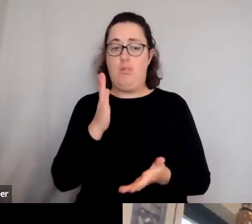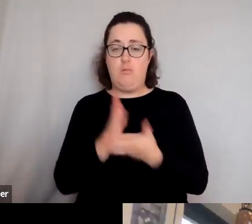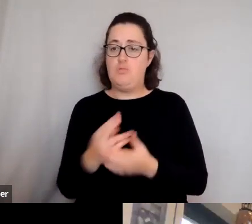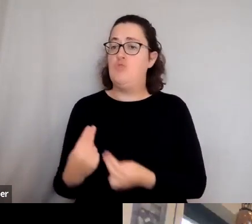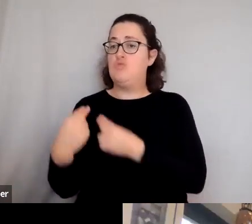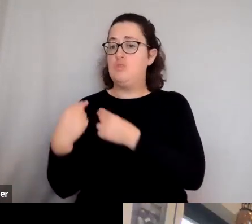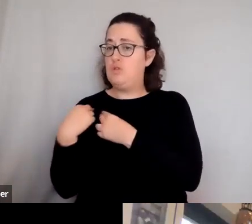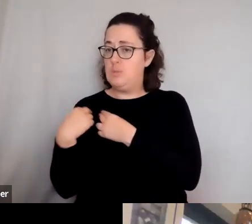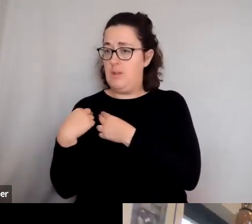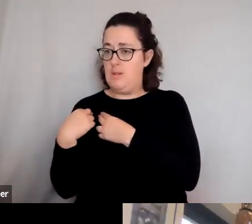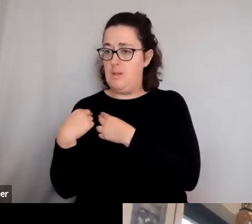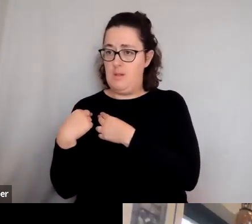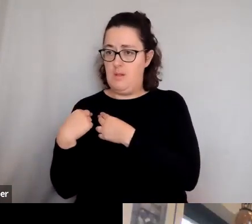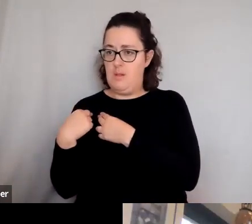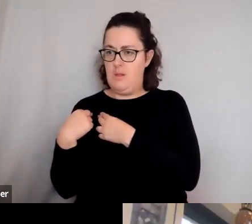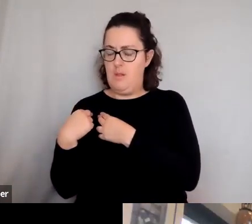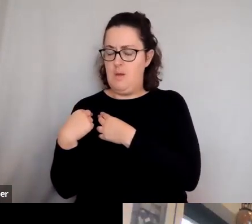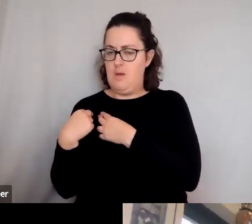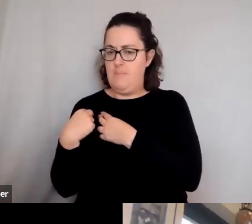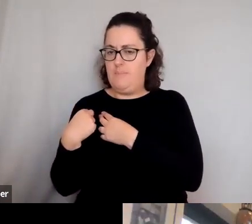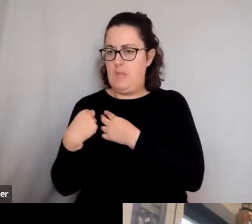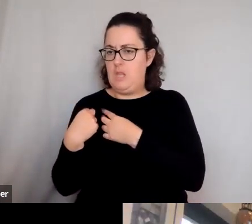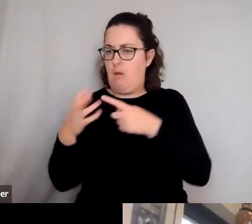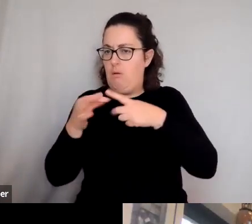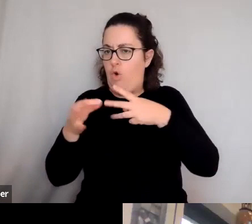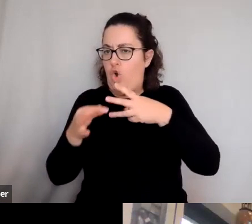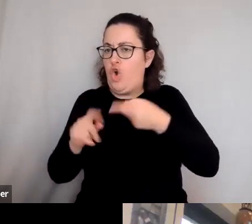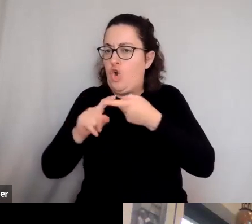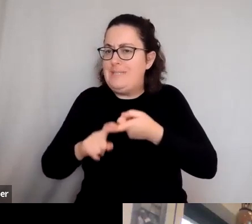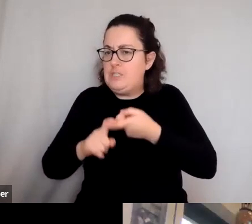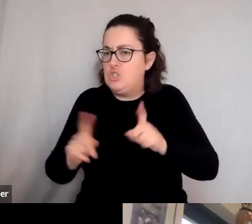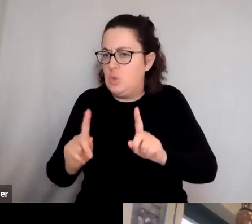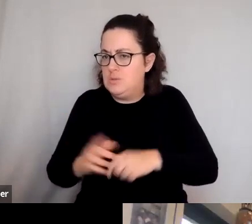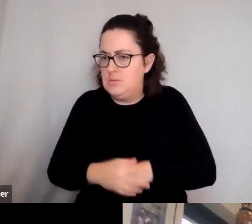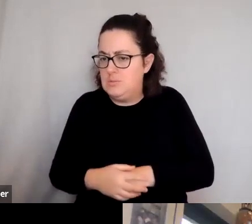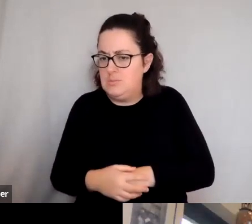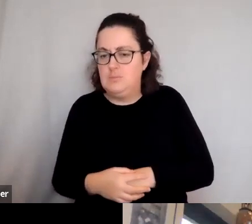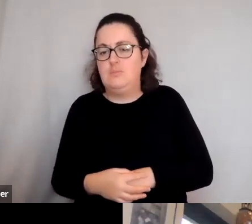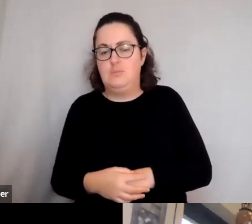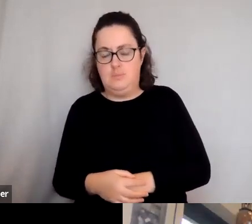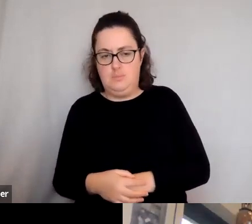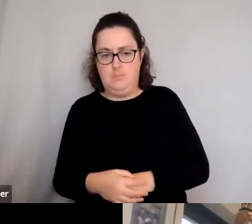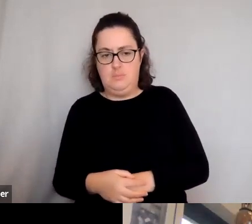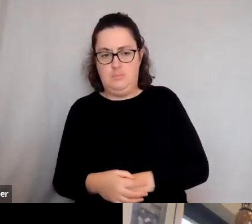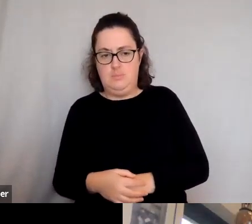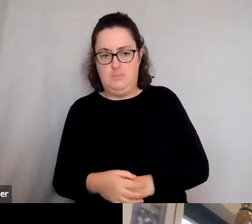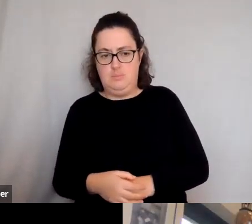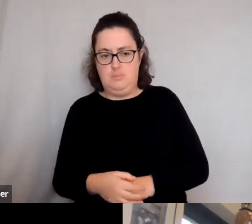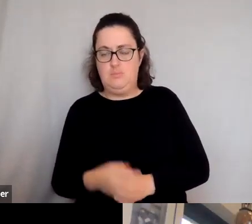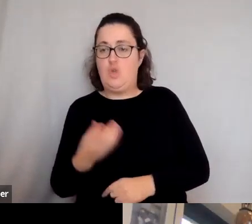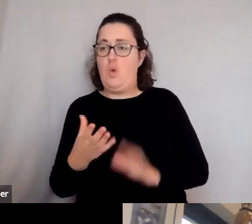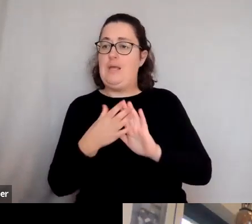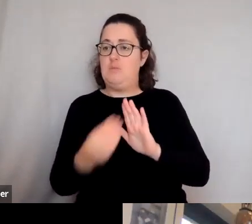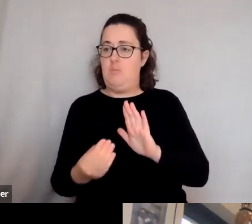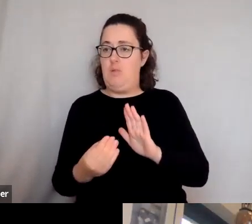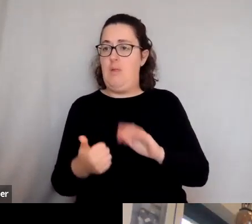then what, what are the conditions under which people can be responsible? And some of the conditions are the sense that